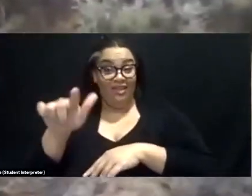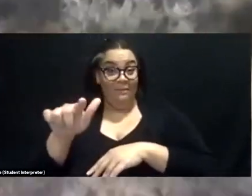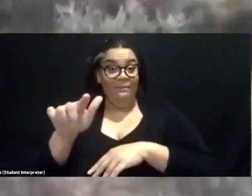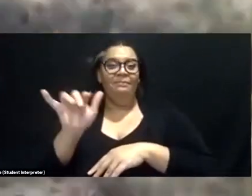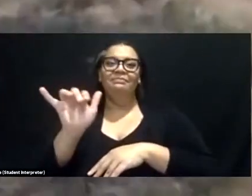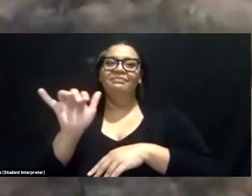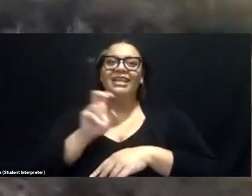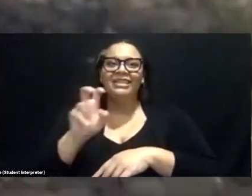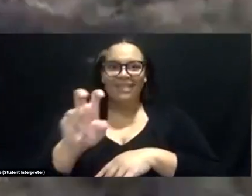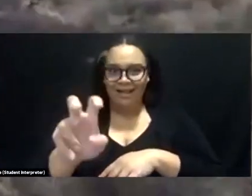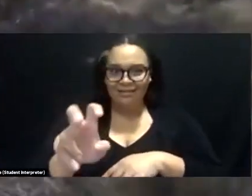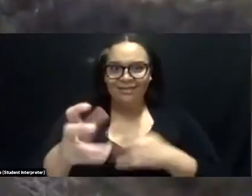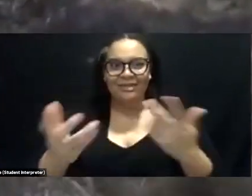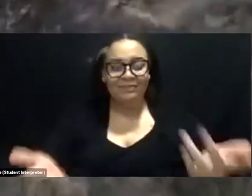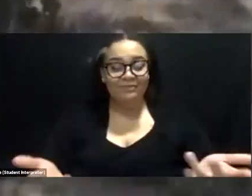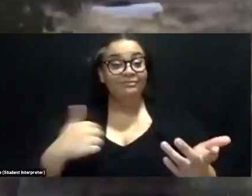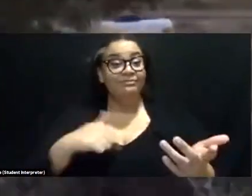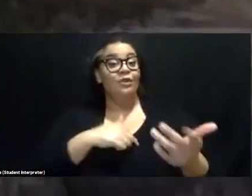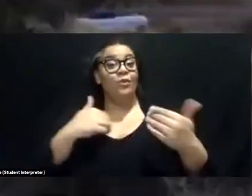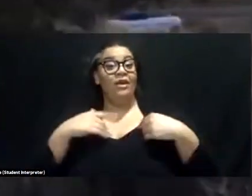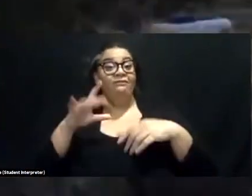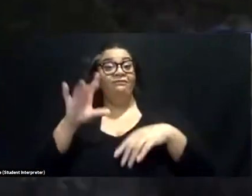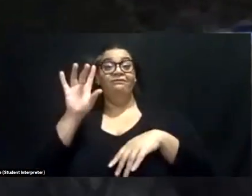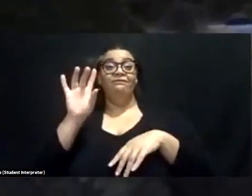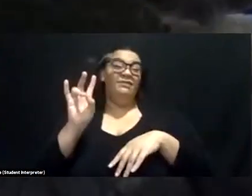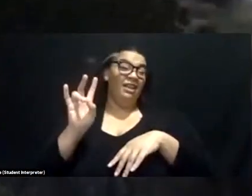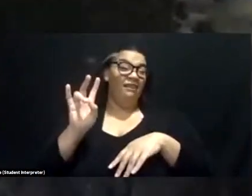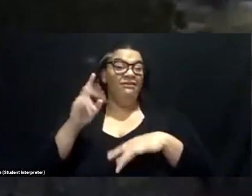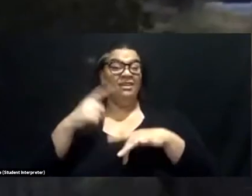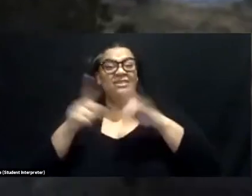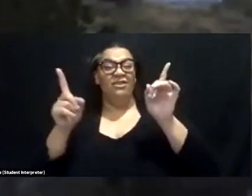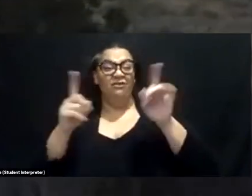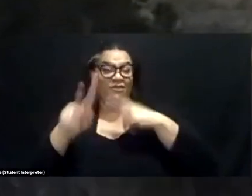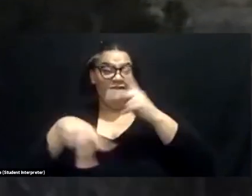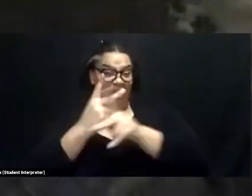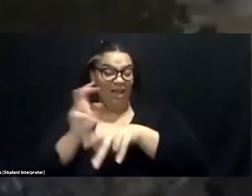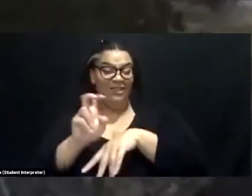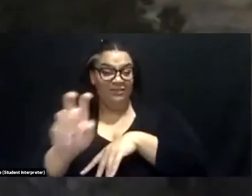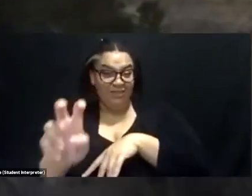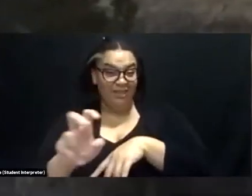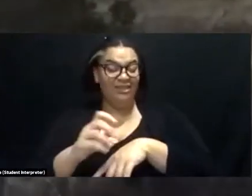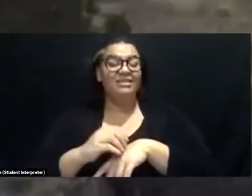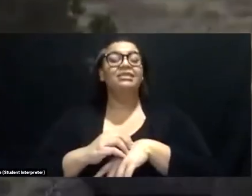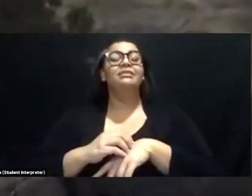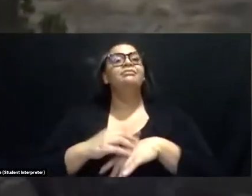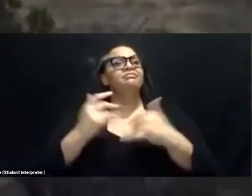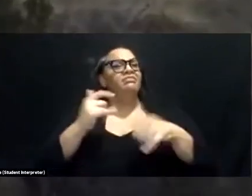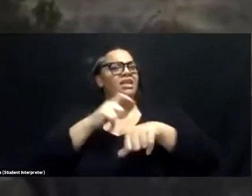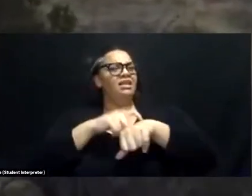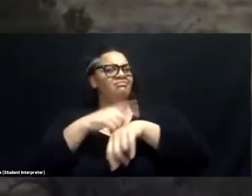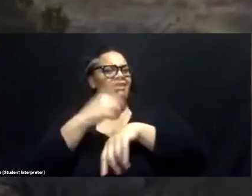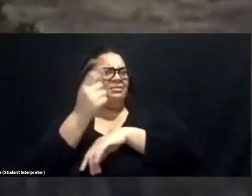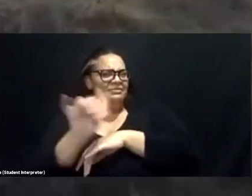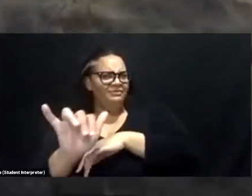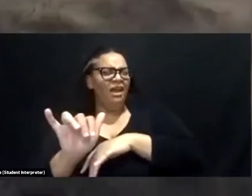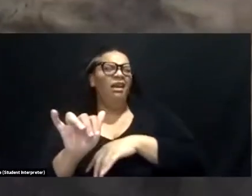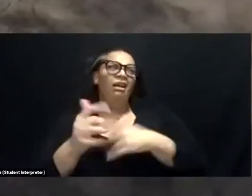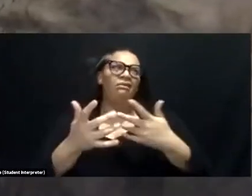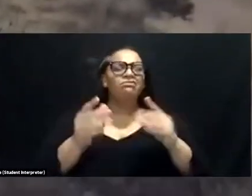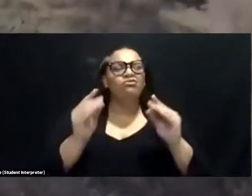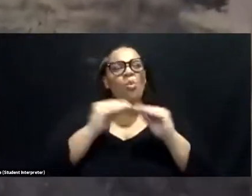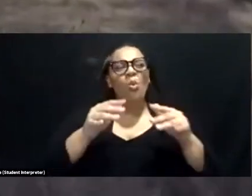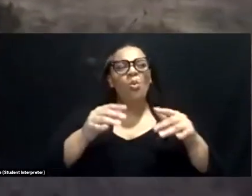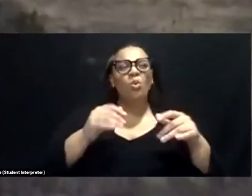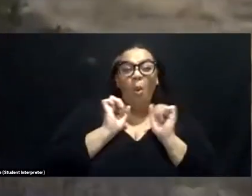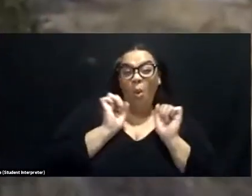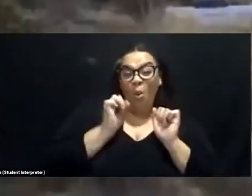snakes that live in the Mojave Desert. This time of day is pretty chilly for most of our reptiles.